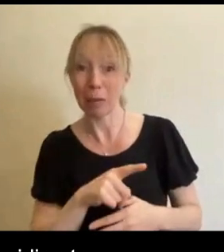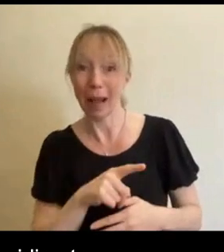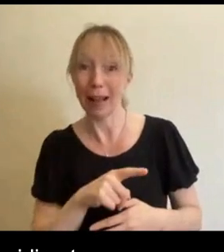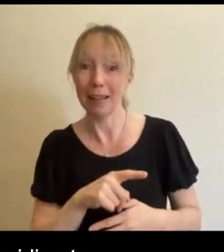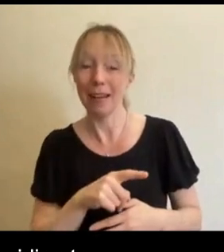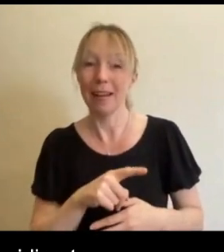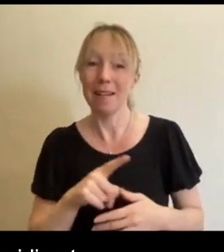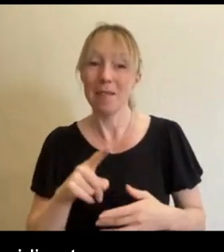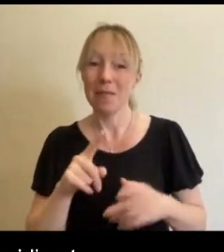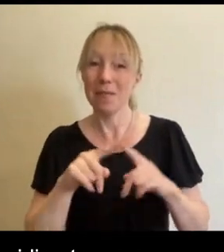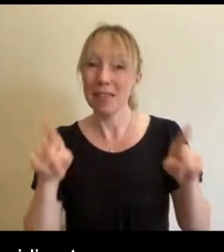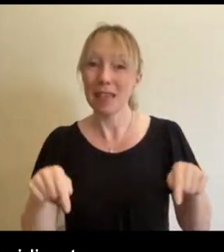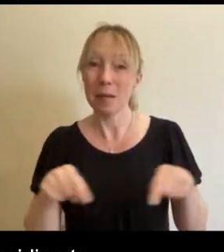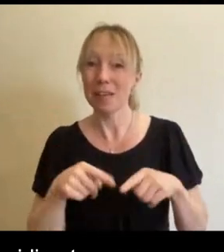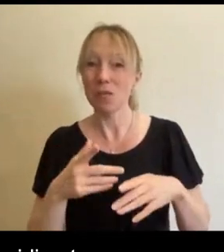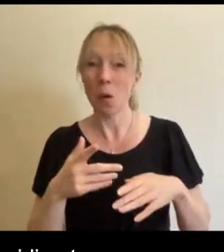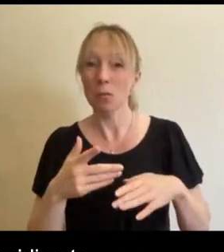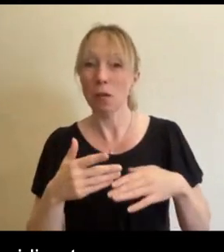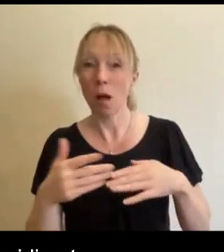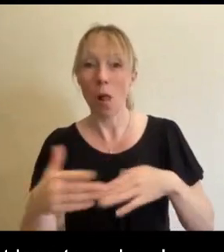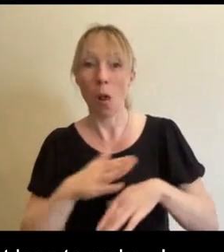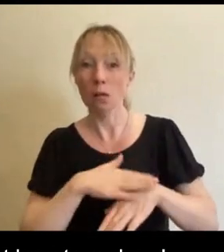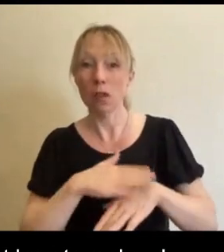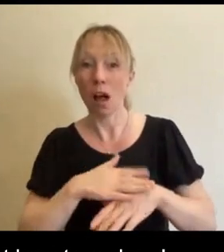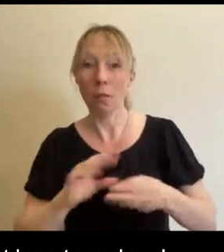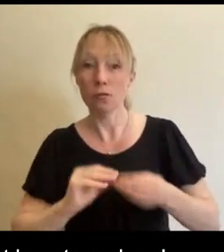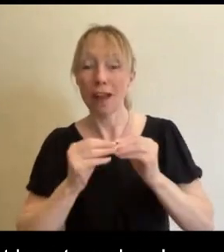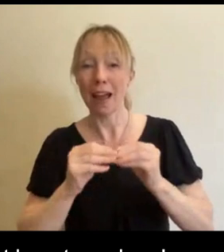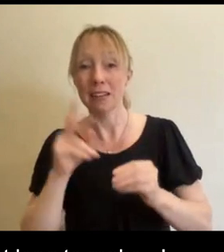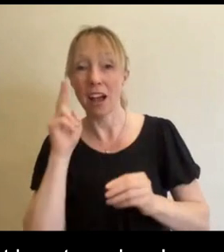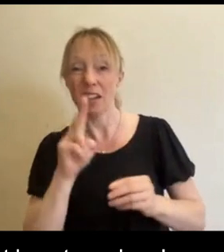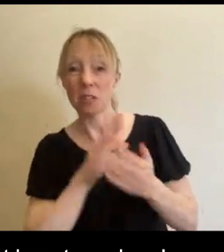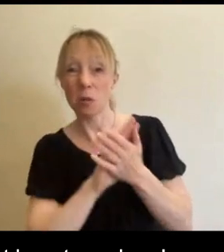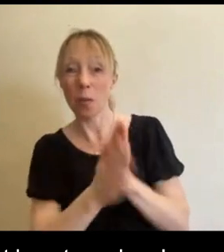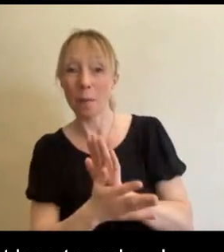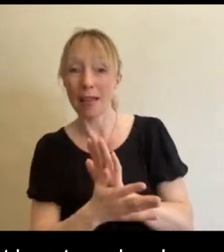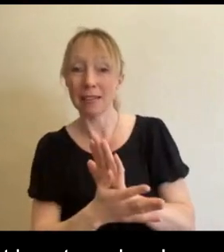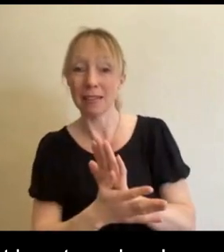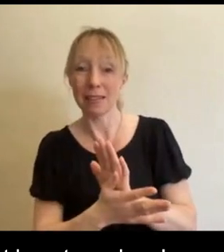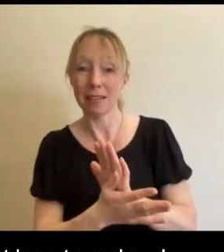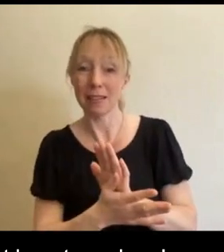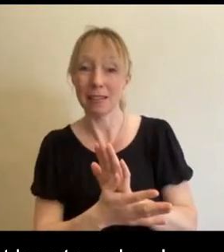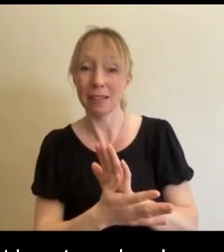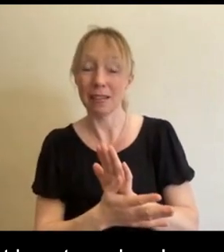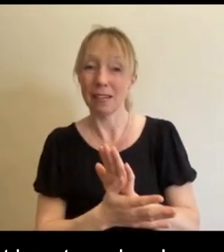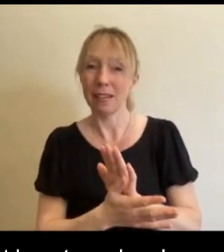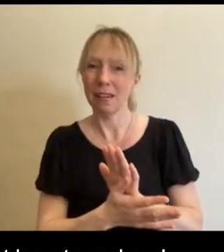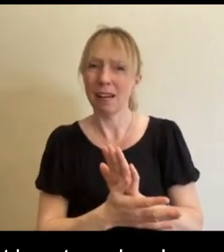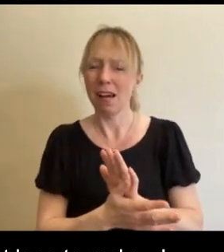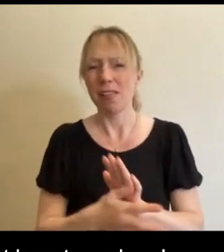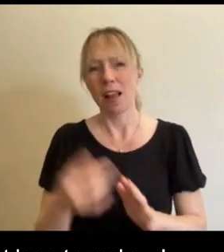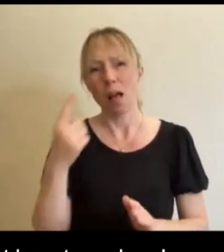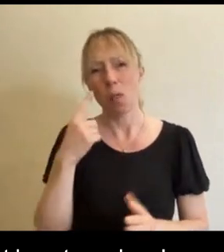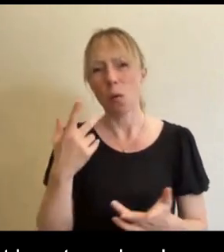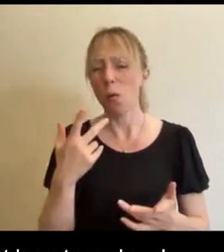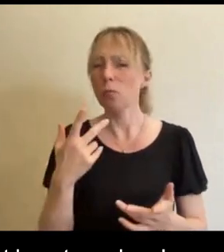to make. I just felt I saw the mess. I wasn't in earlier and I just thought, OK, let me just like see myself